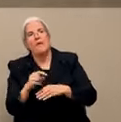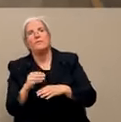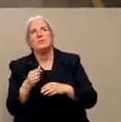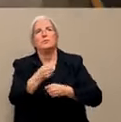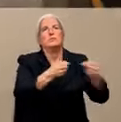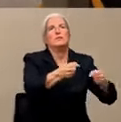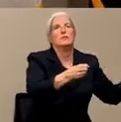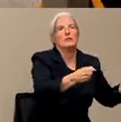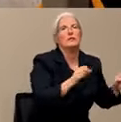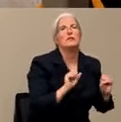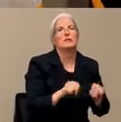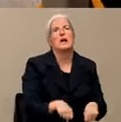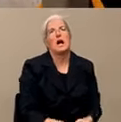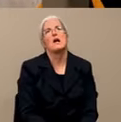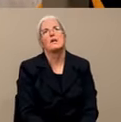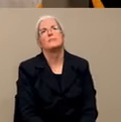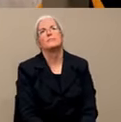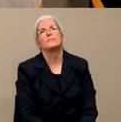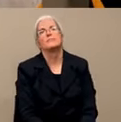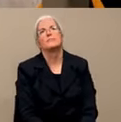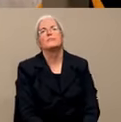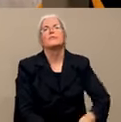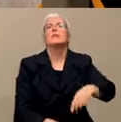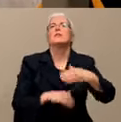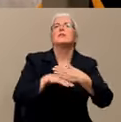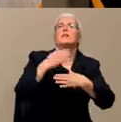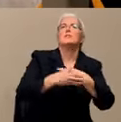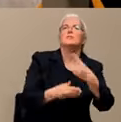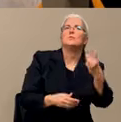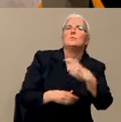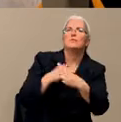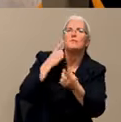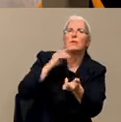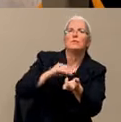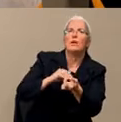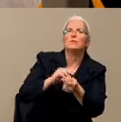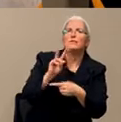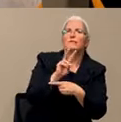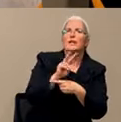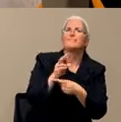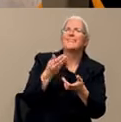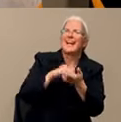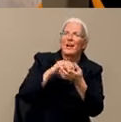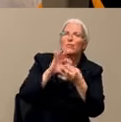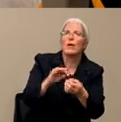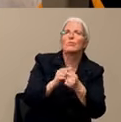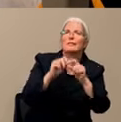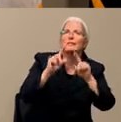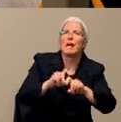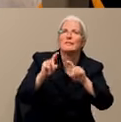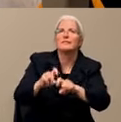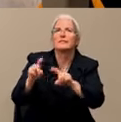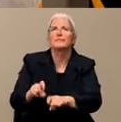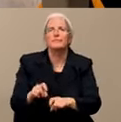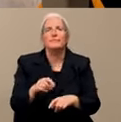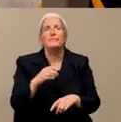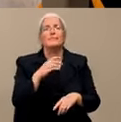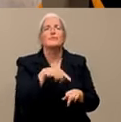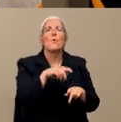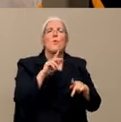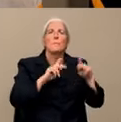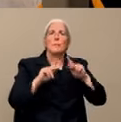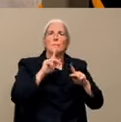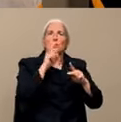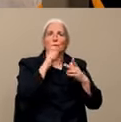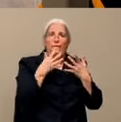for you. What about, is testing related again? It's a great question. What about people who have been tested like over eight days ago and